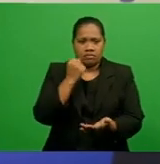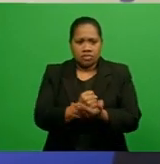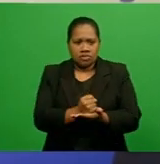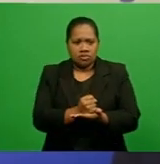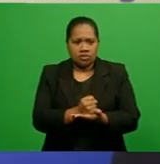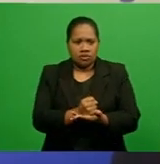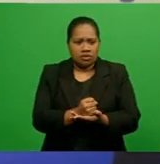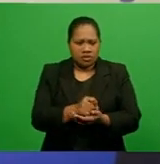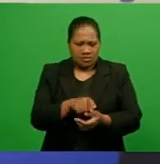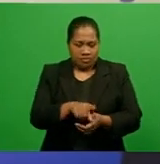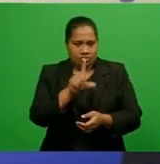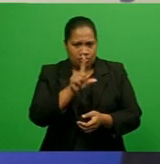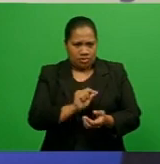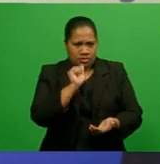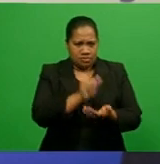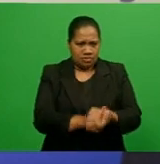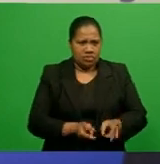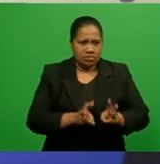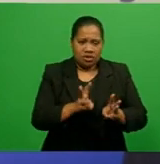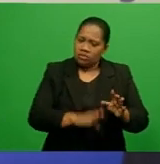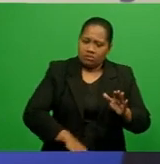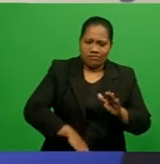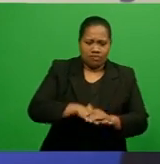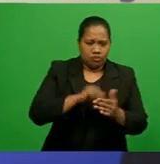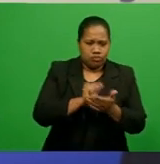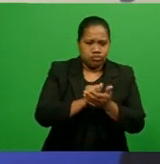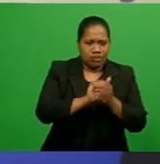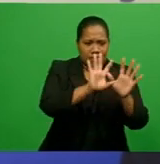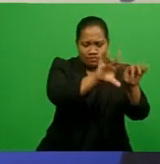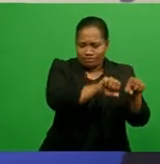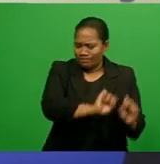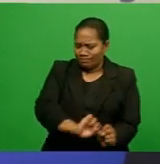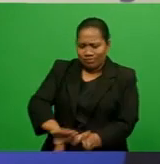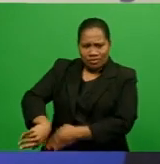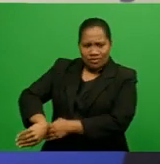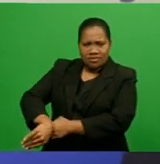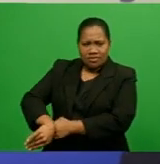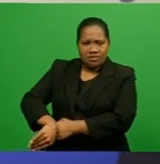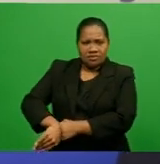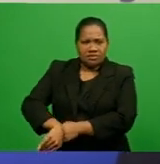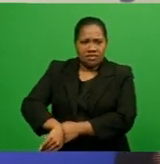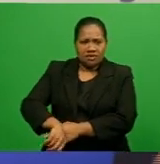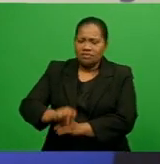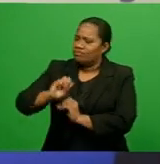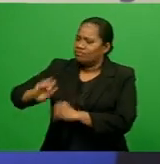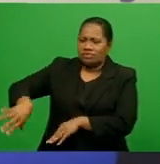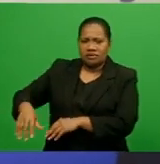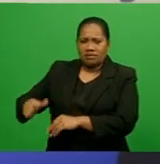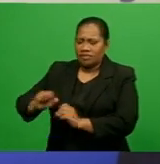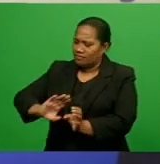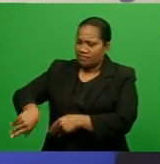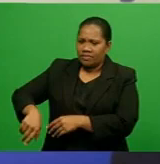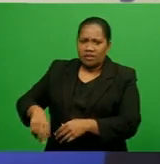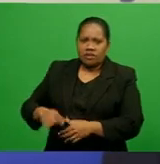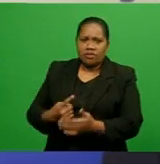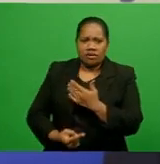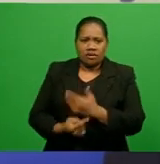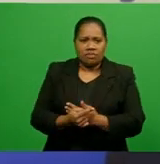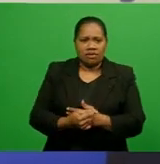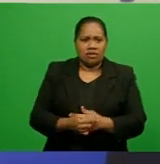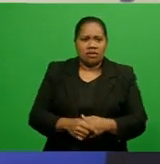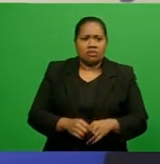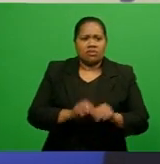the right manner so that it is totally removed from the supermarkets and not put somewhere at the back end and then brought back again and resold